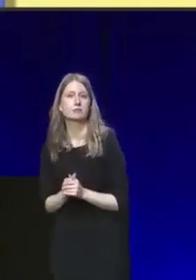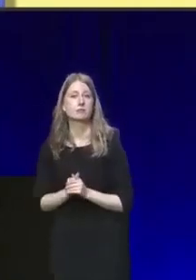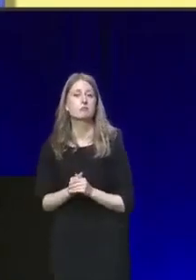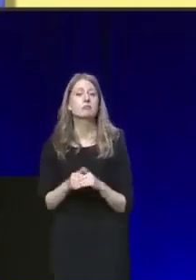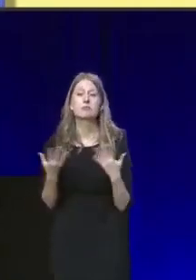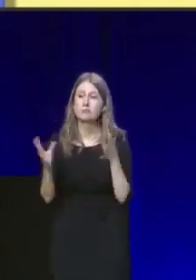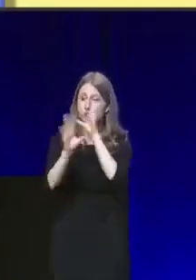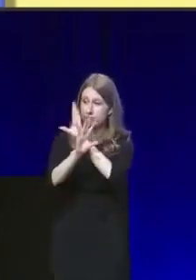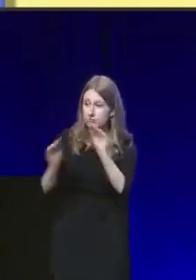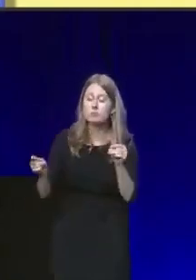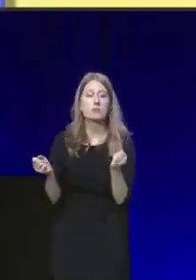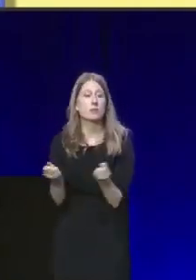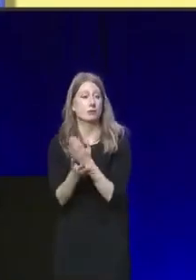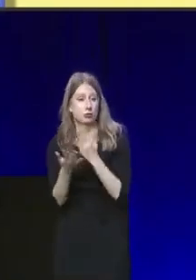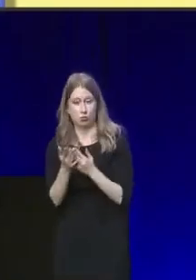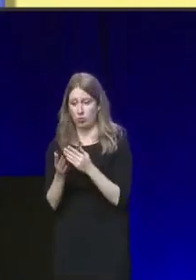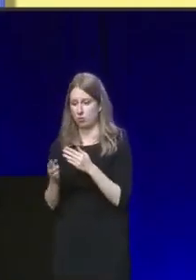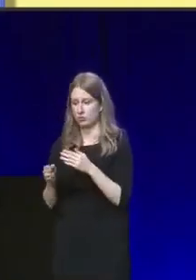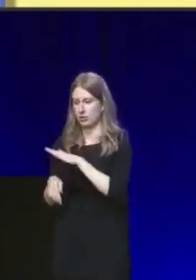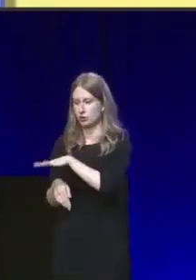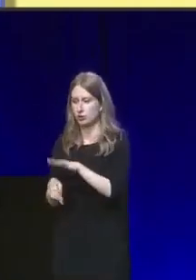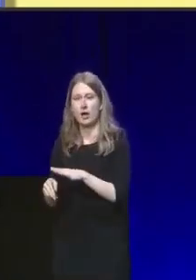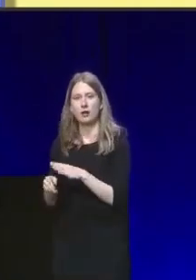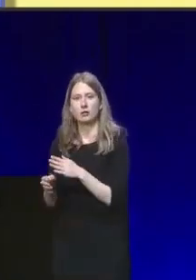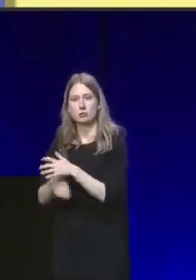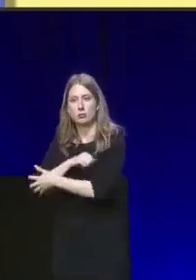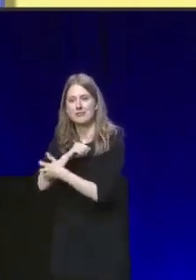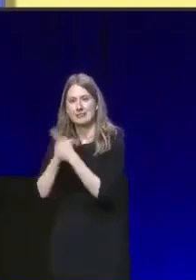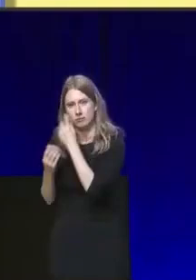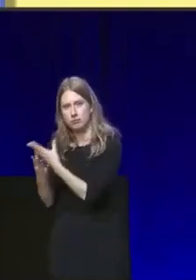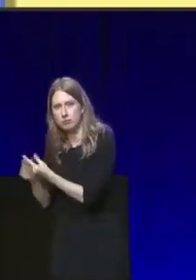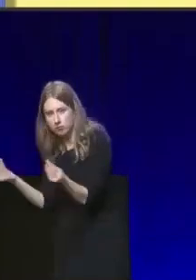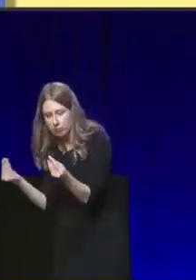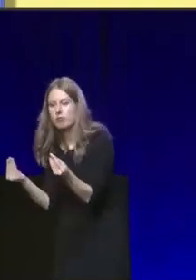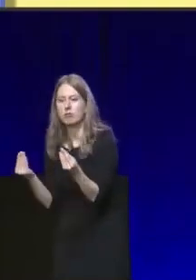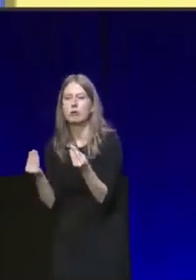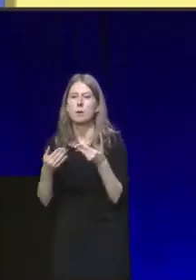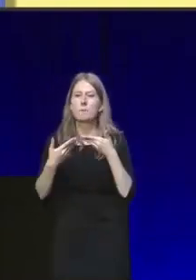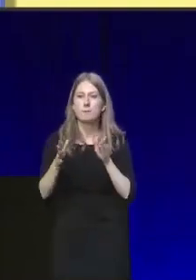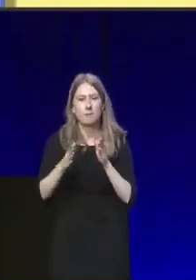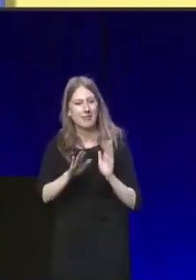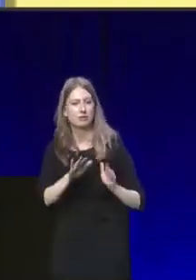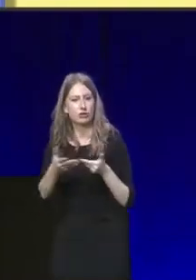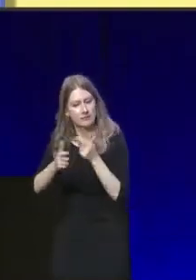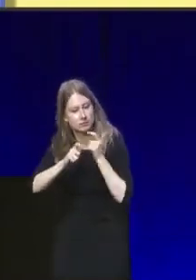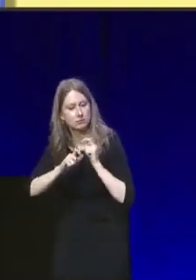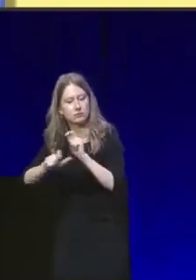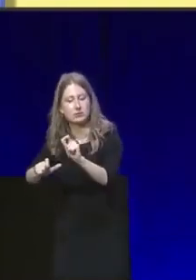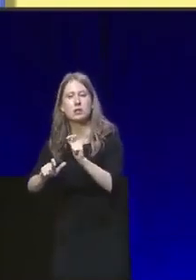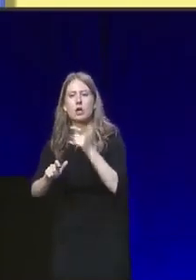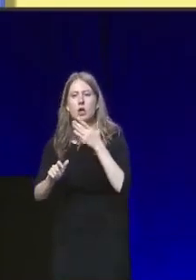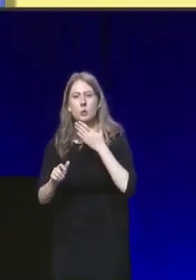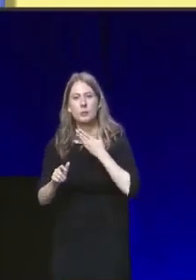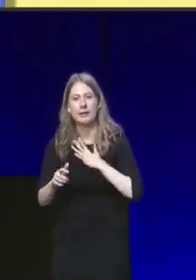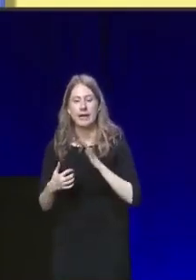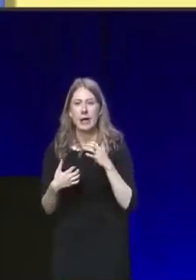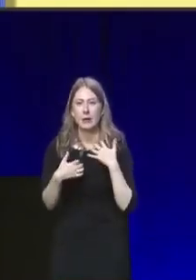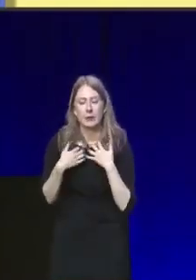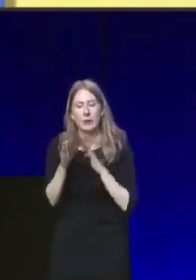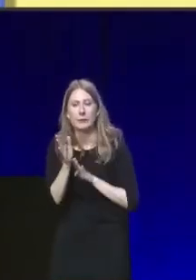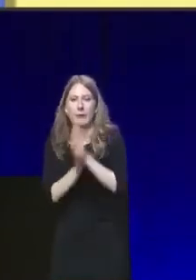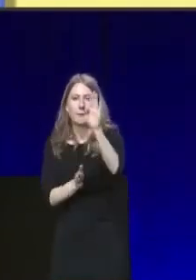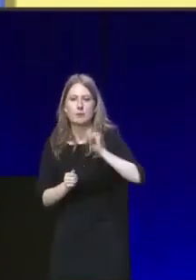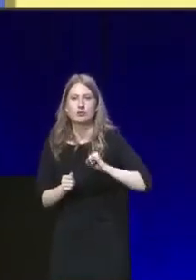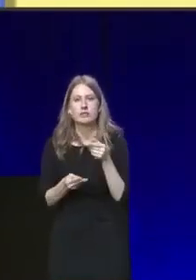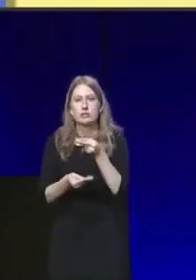so that we can work to end child poverty and to sustain our public services, we need to have a dynamic Scottish economy. An